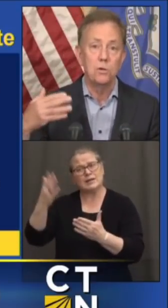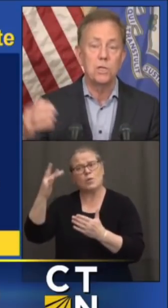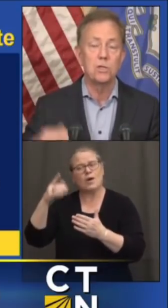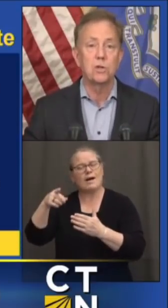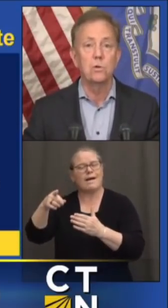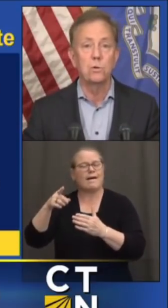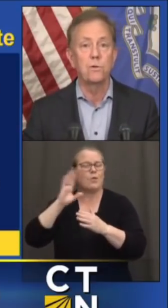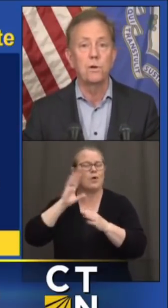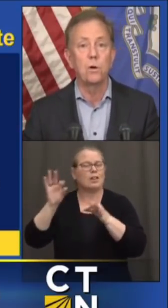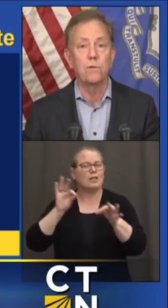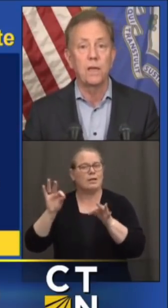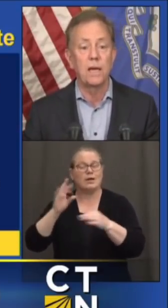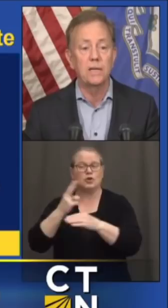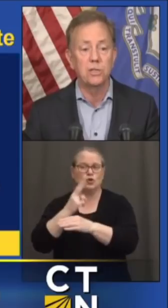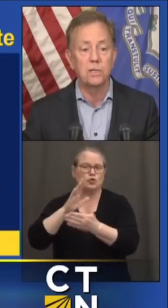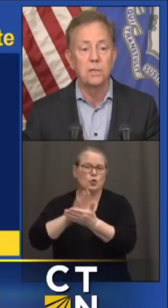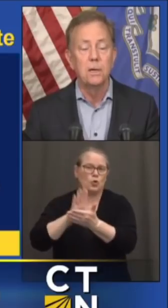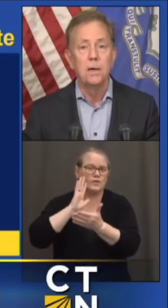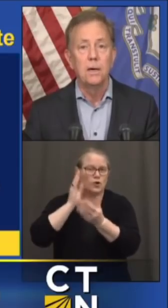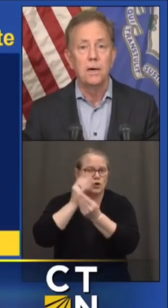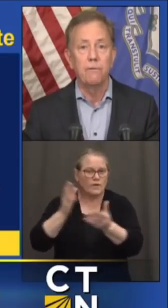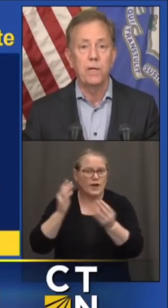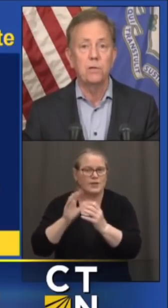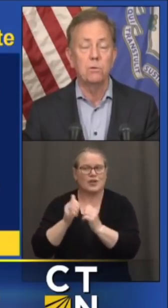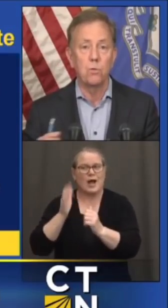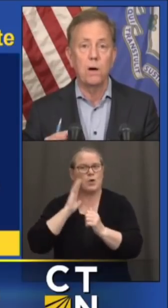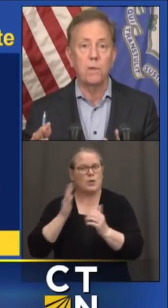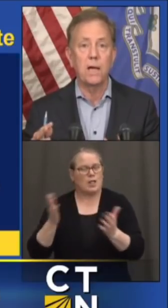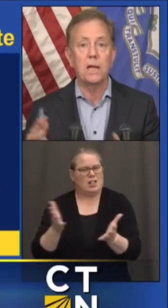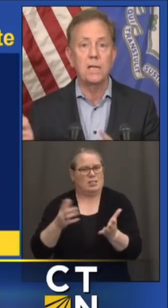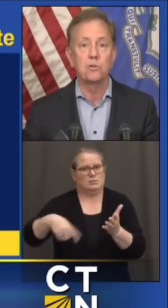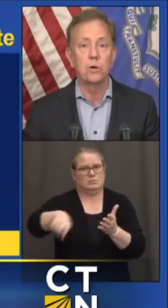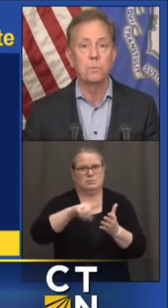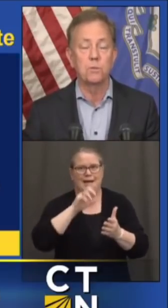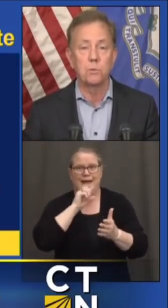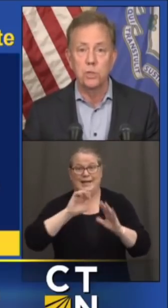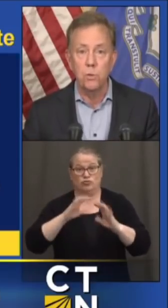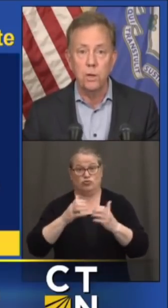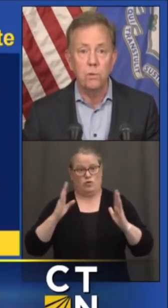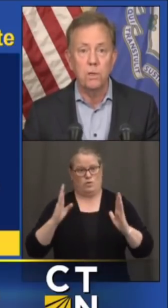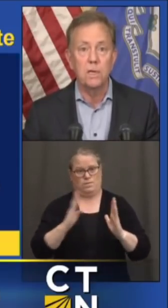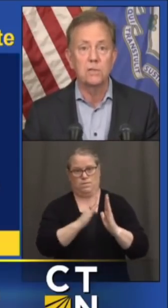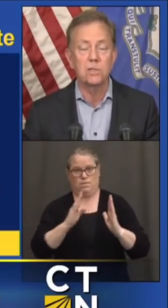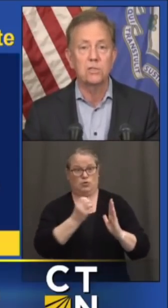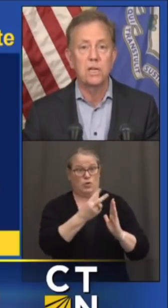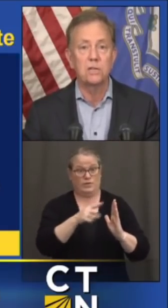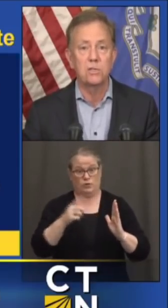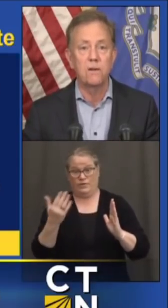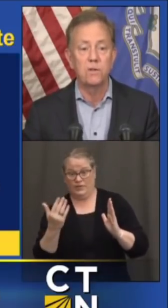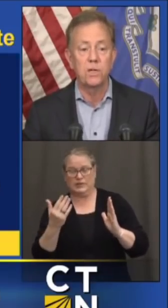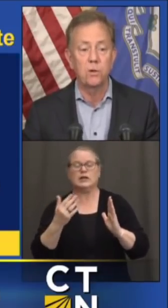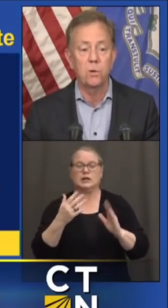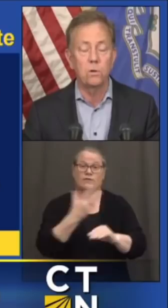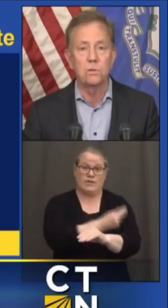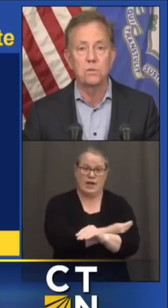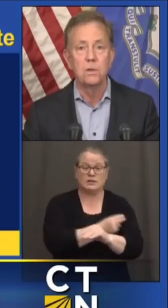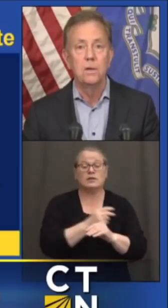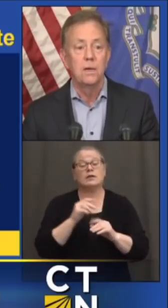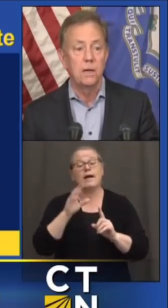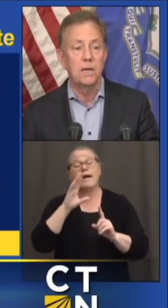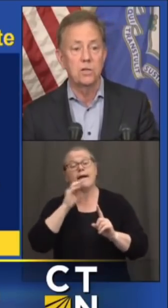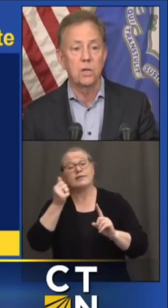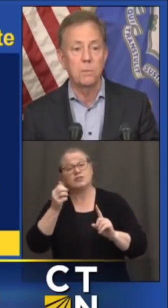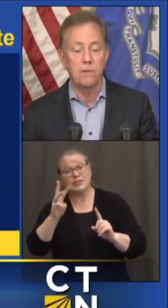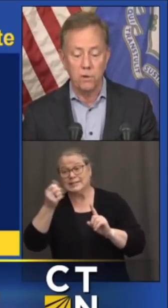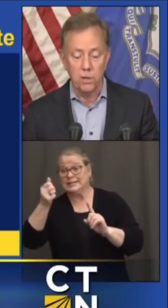using the schools for notification. If we can do as well with that age group as we're doing with the 16 and 17-year-olds,